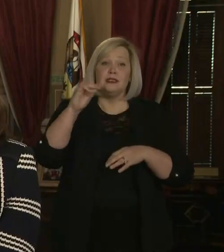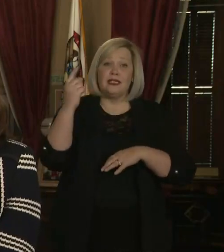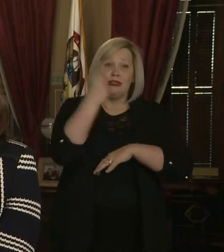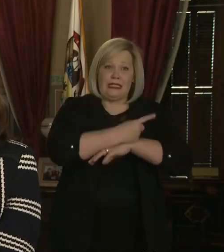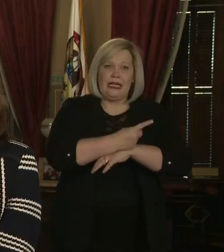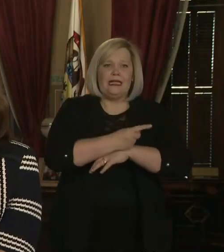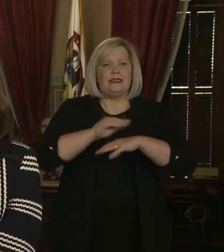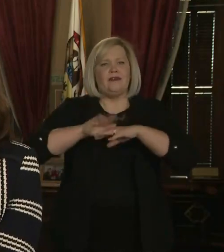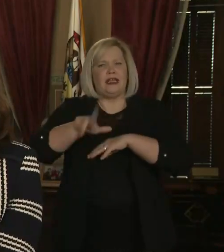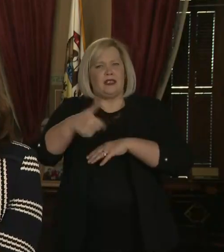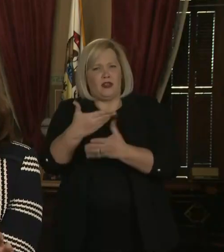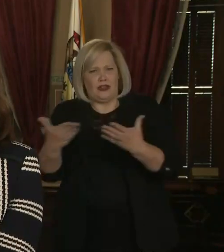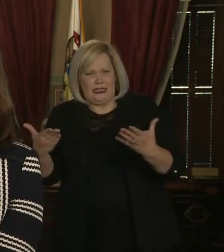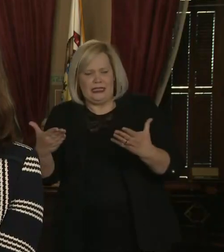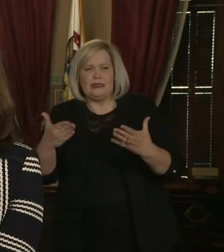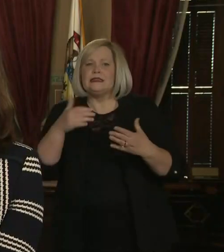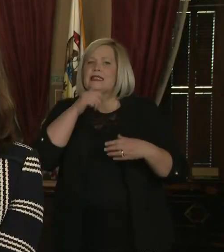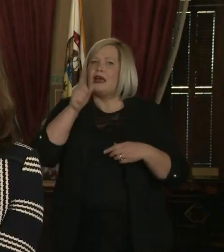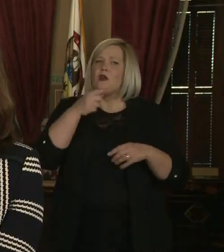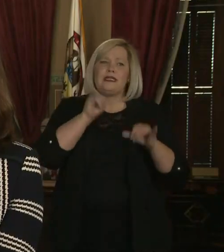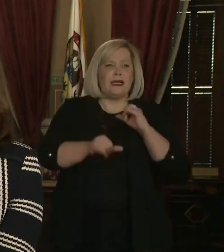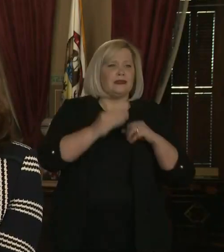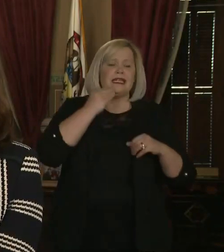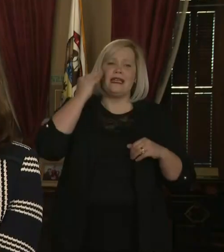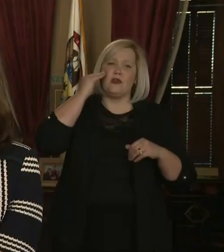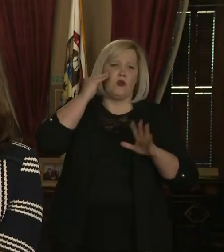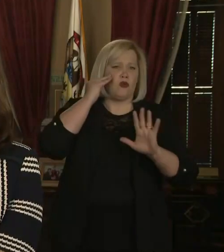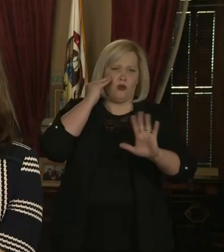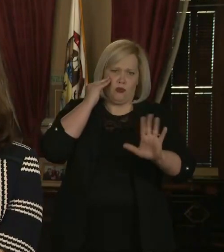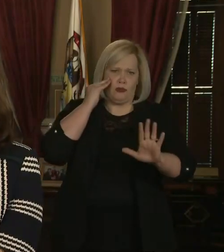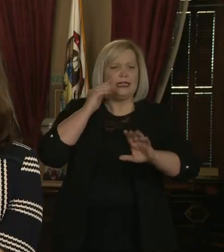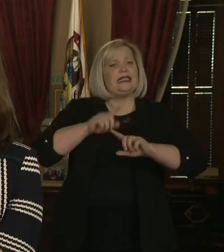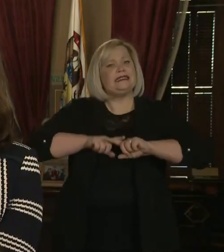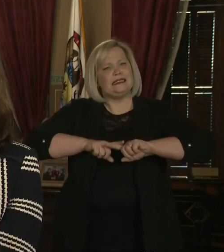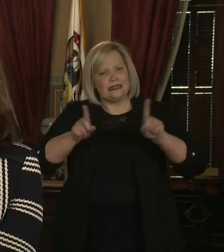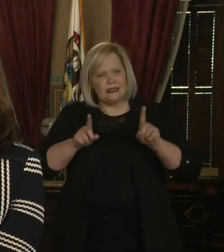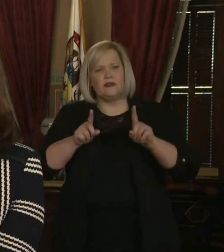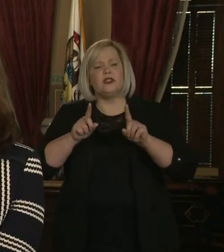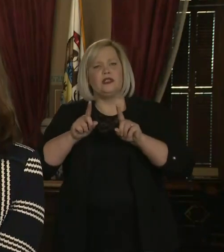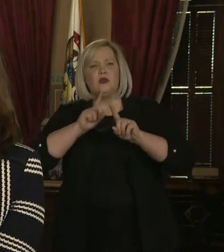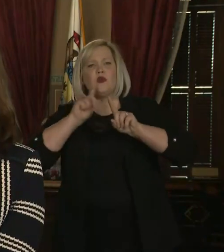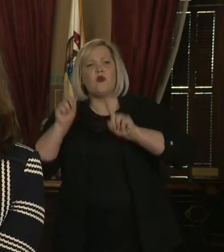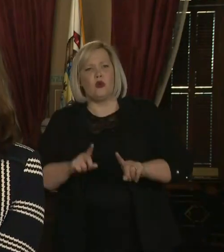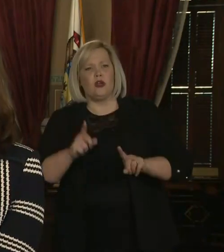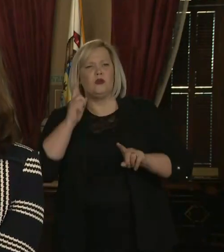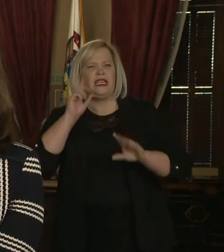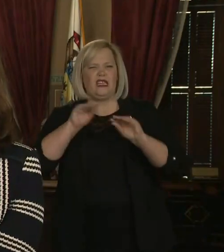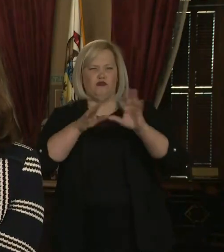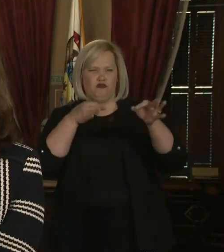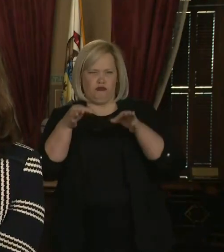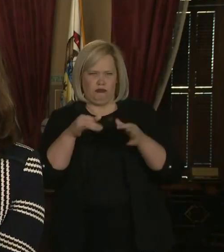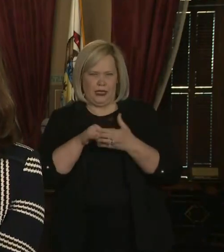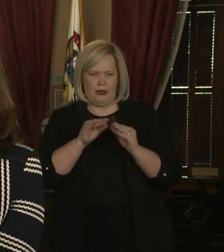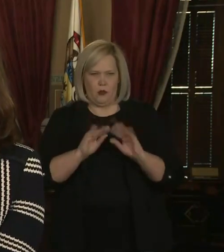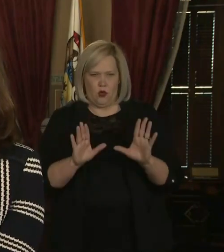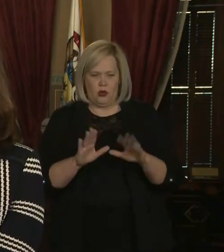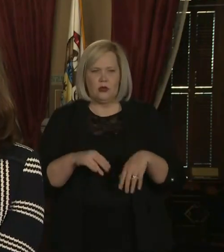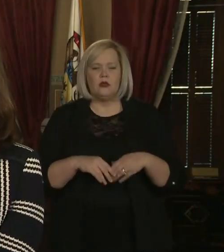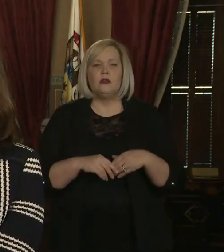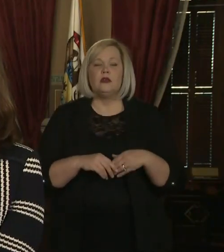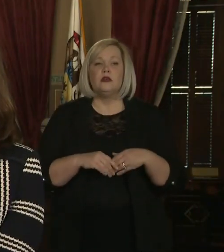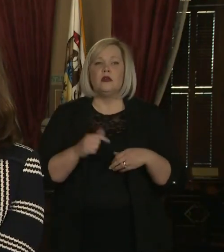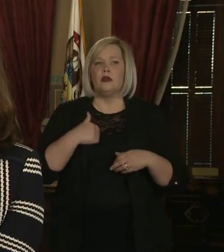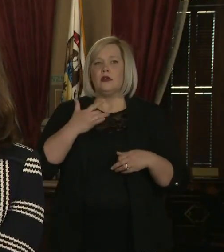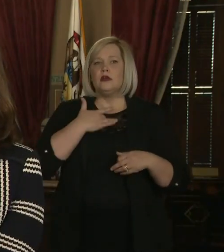implications. It's not the same thing as the stay home order. And so I'm glad you asked the question so we can clear that up for folks. Um, I would